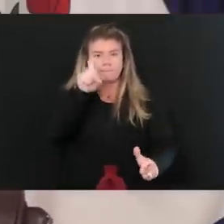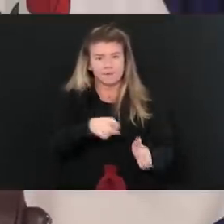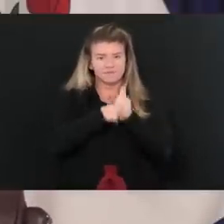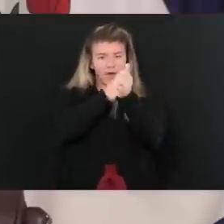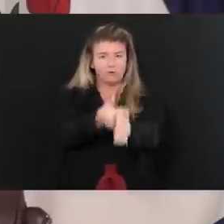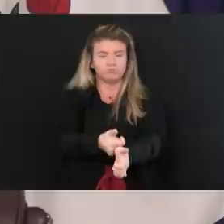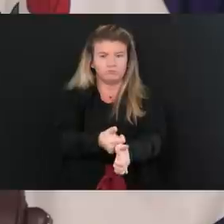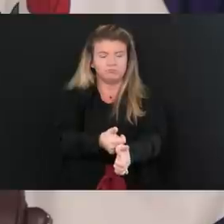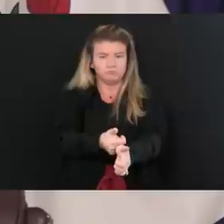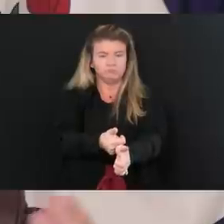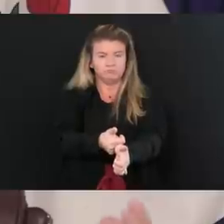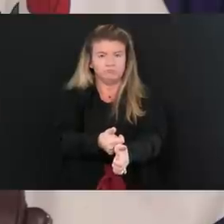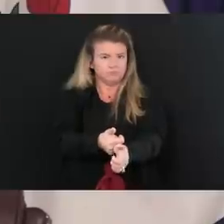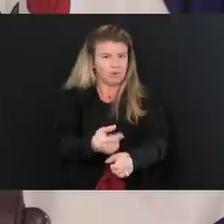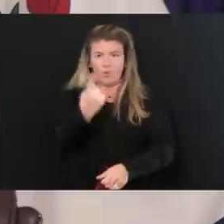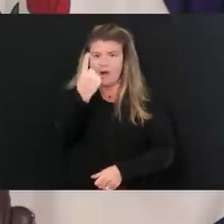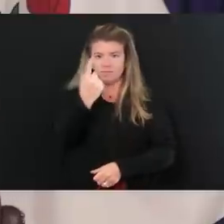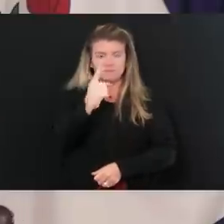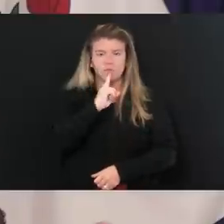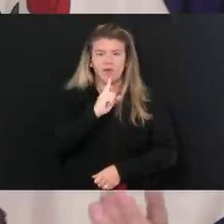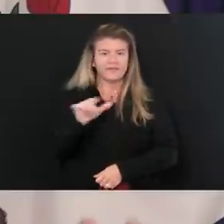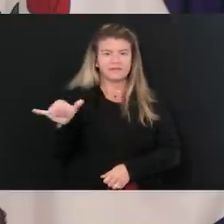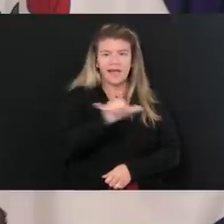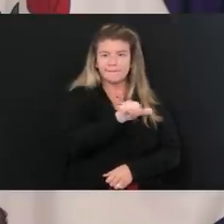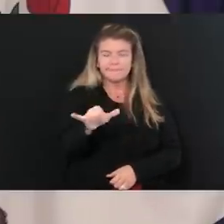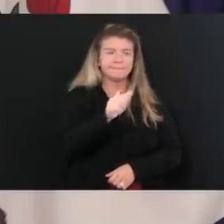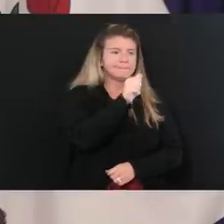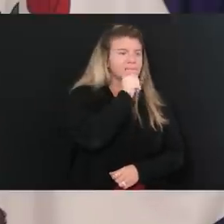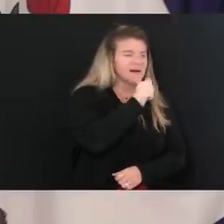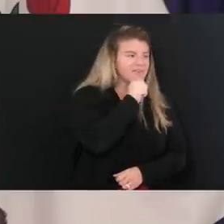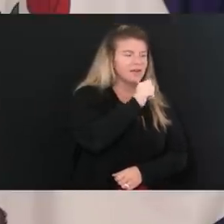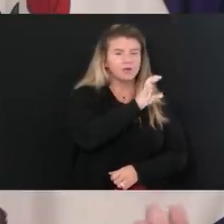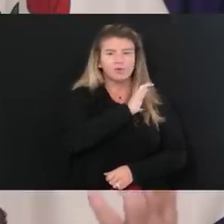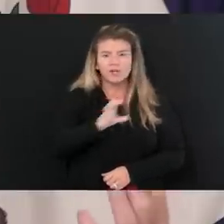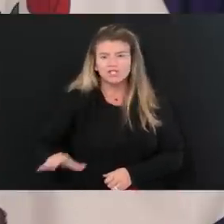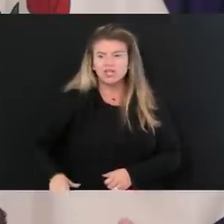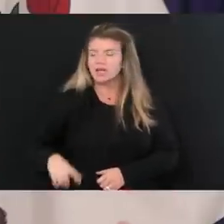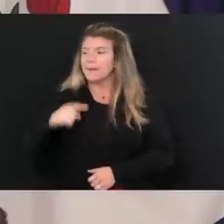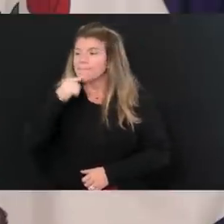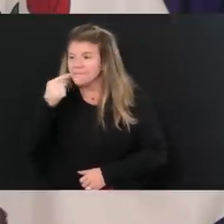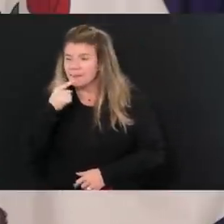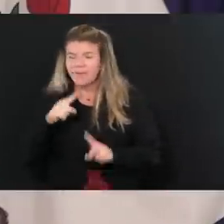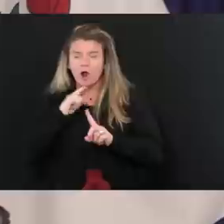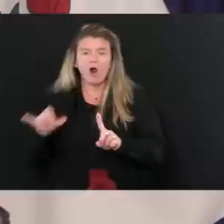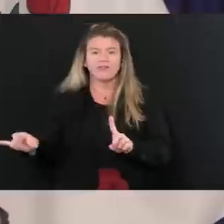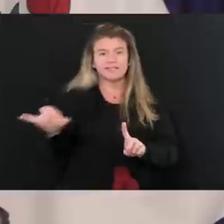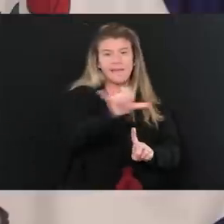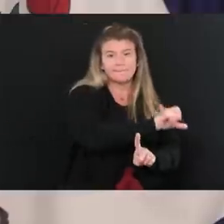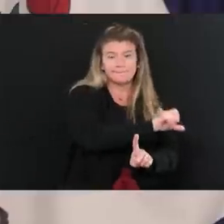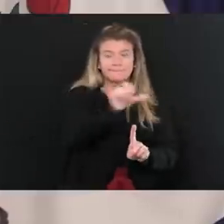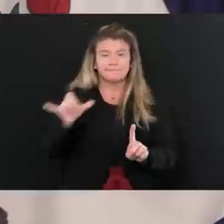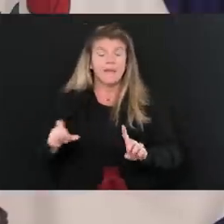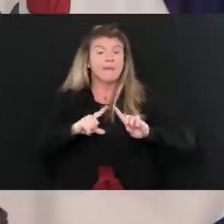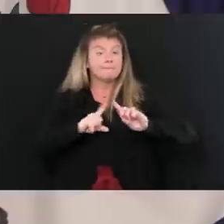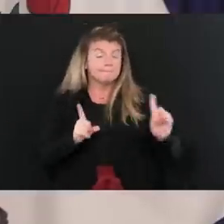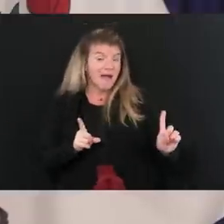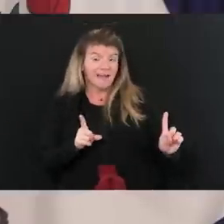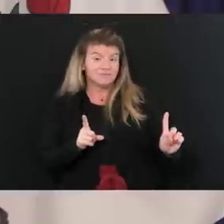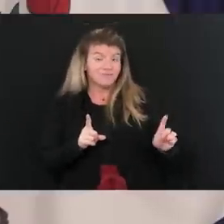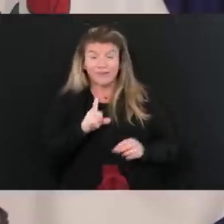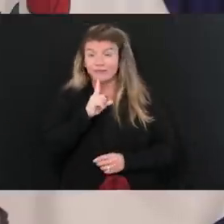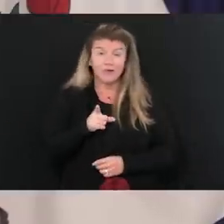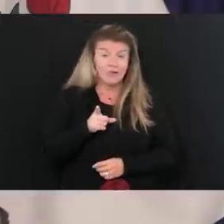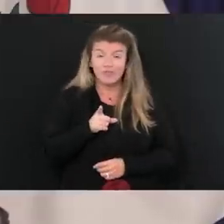the Christian schools are one in the same with all the public schools. And we can do that, but the fact are, the facts are,